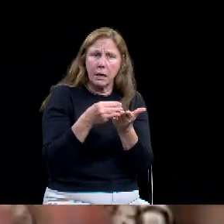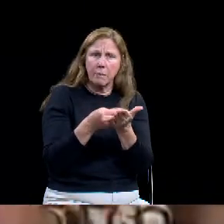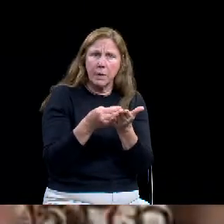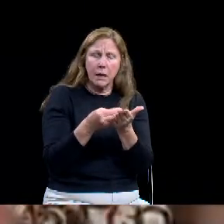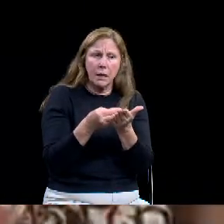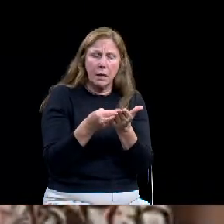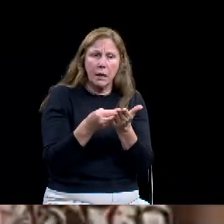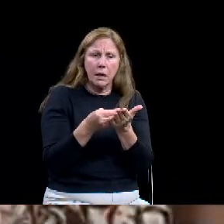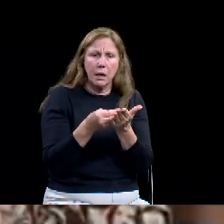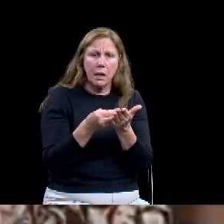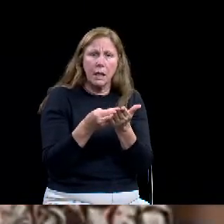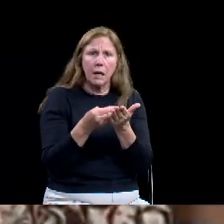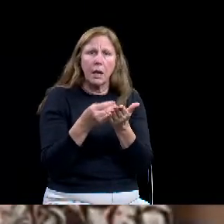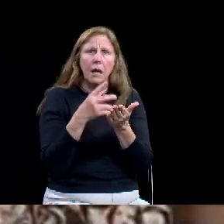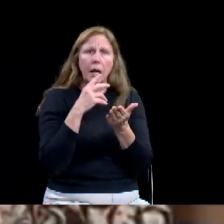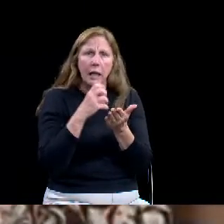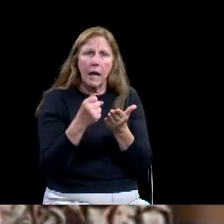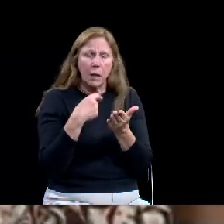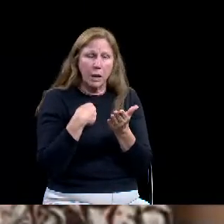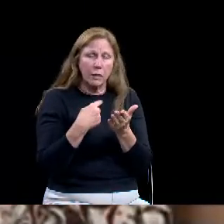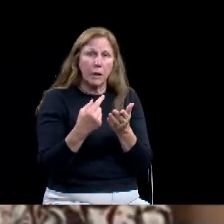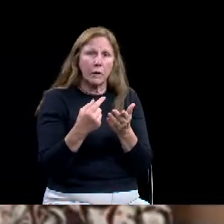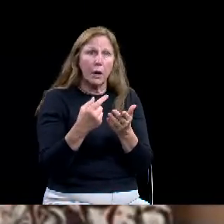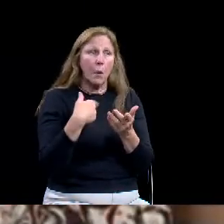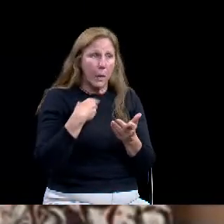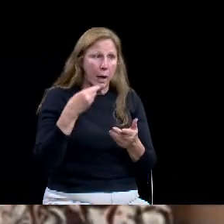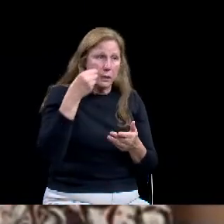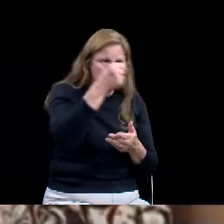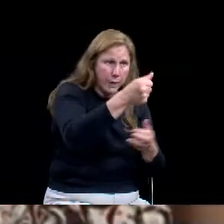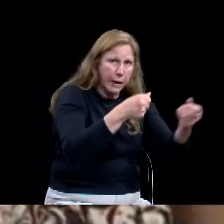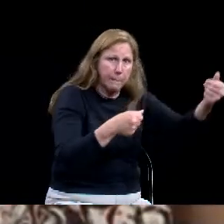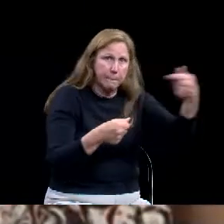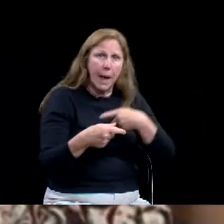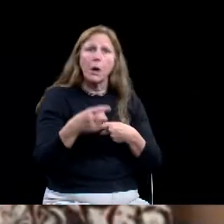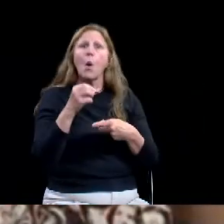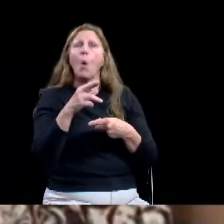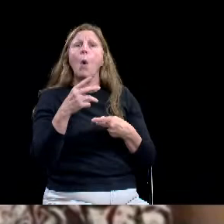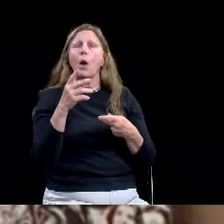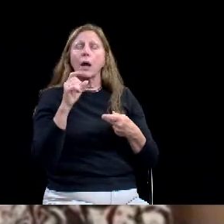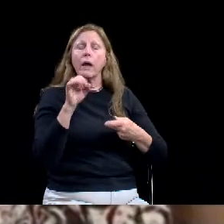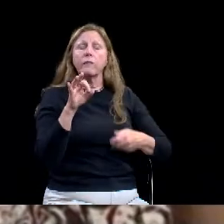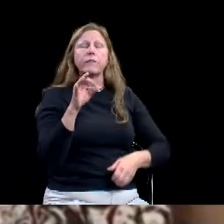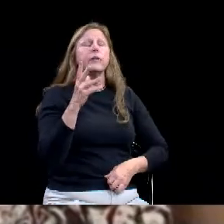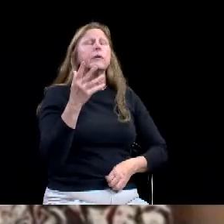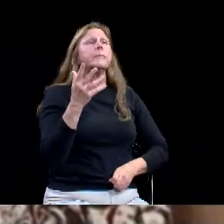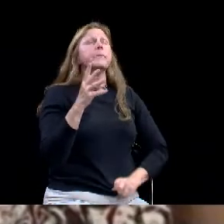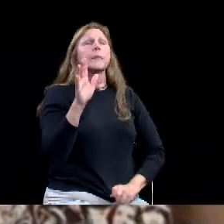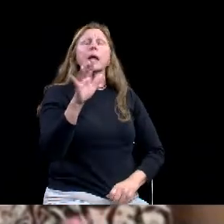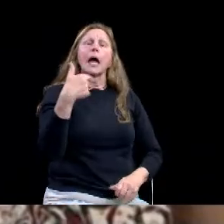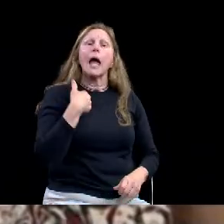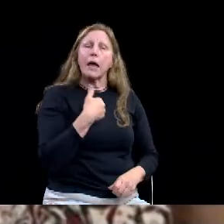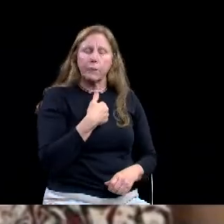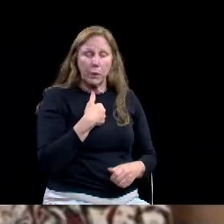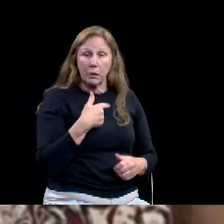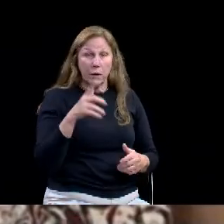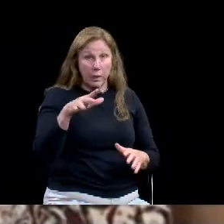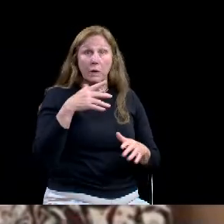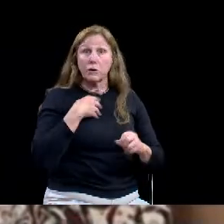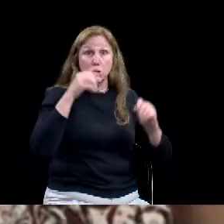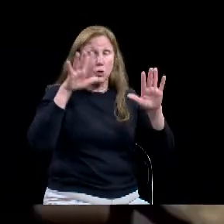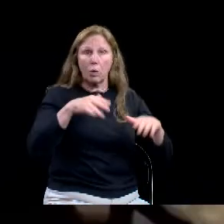we were caught unawares, are there things that we can do to aid in preparedness or is this just to repair?